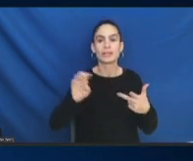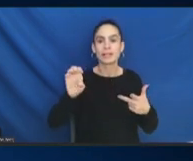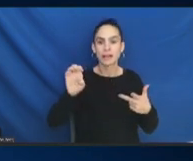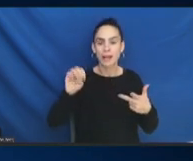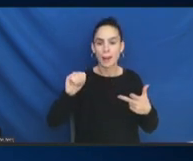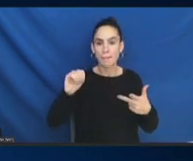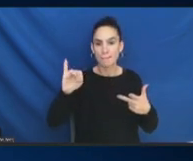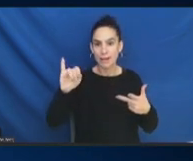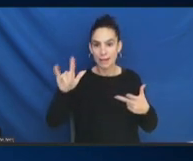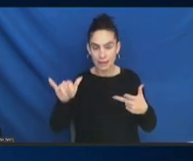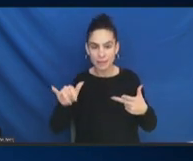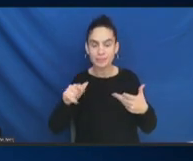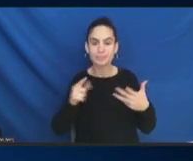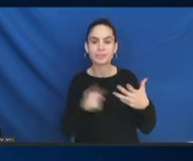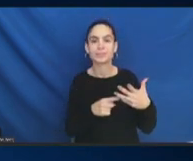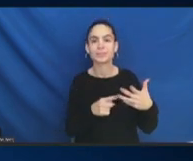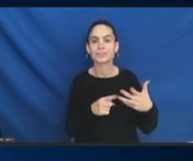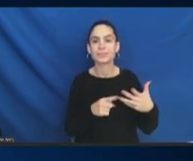Gamal,